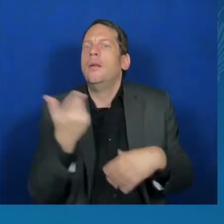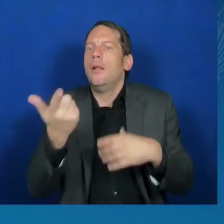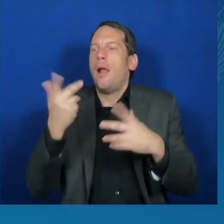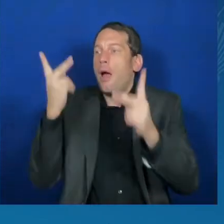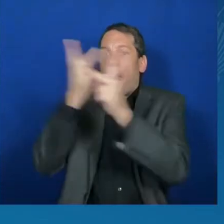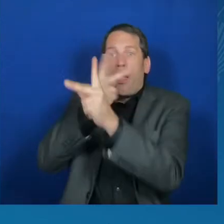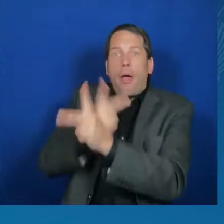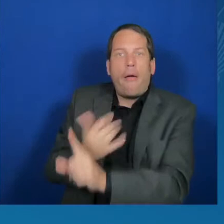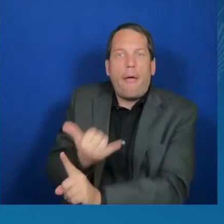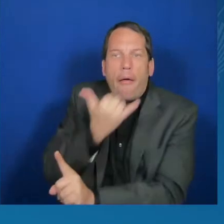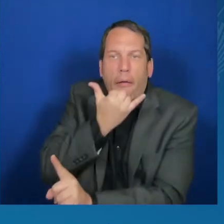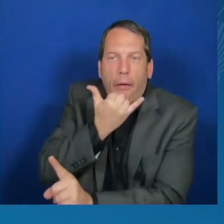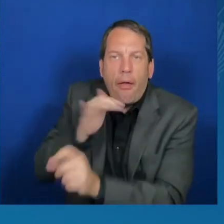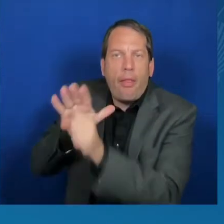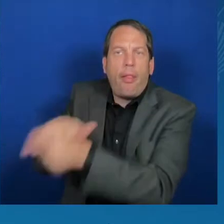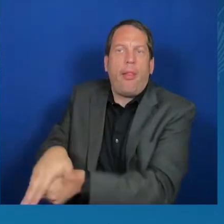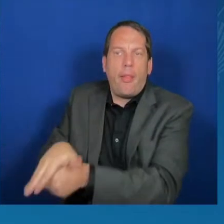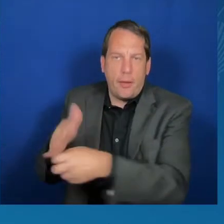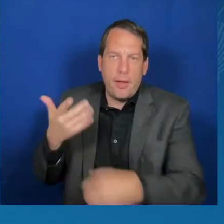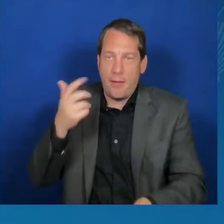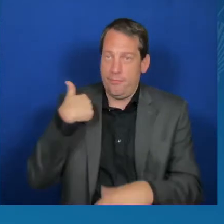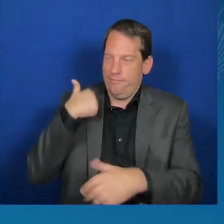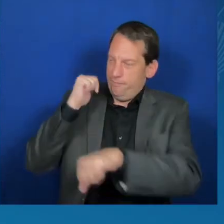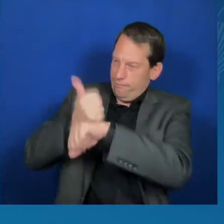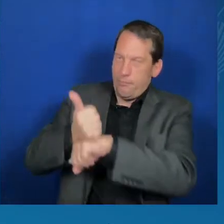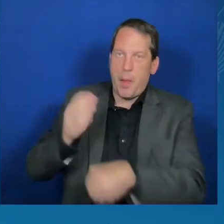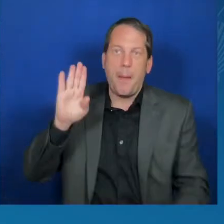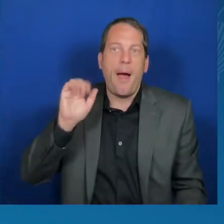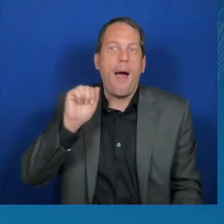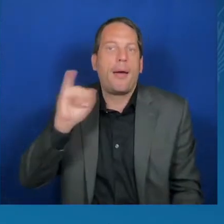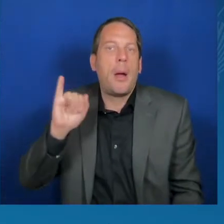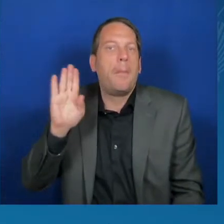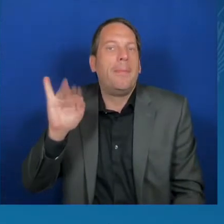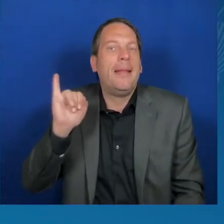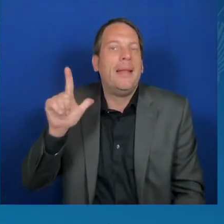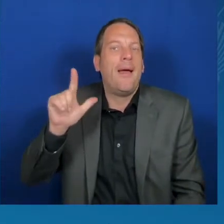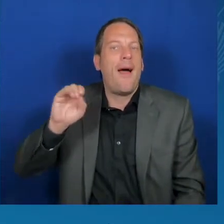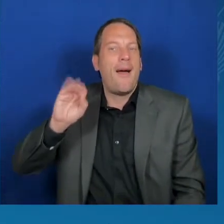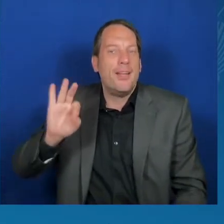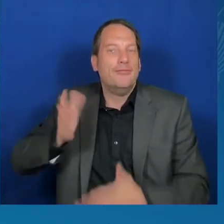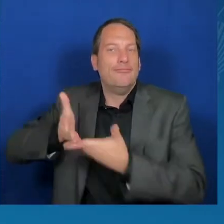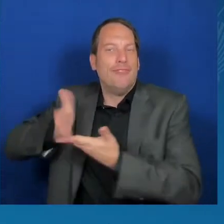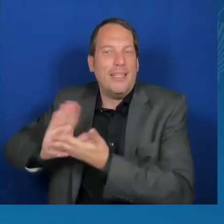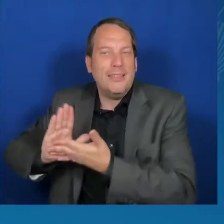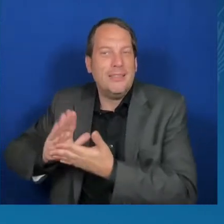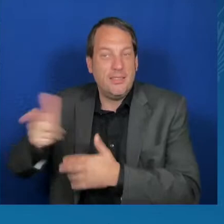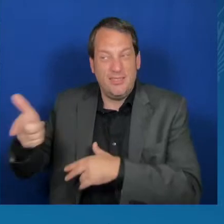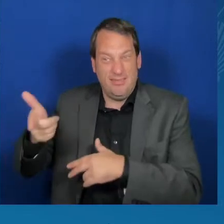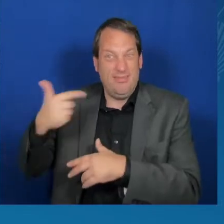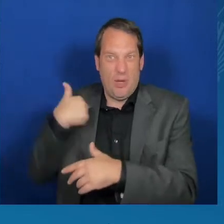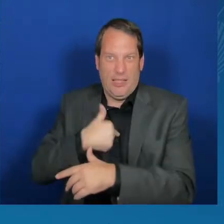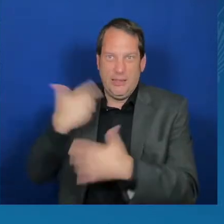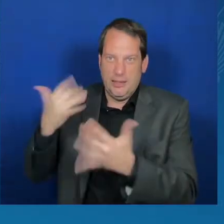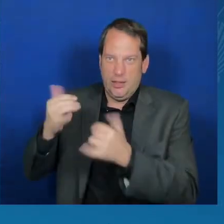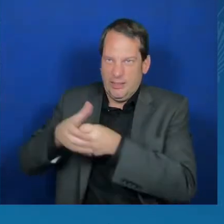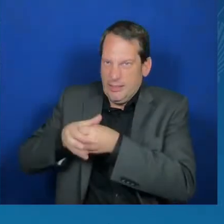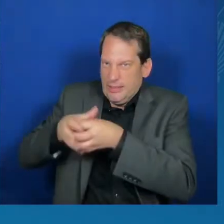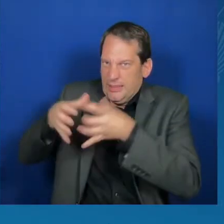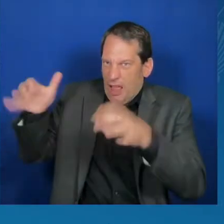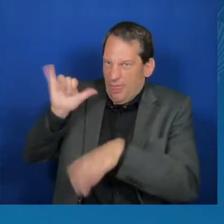Biden directed the United States government to promote safe, secure, and trustworthy AI,